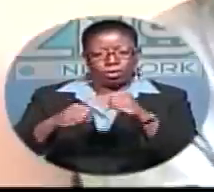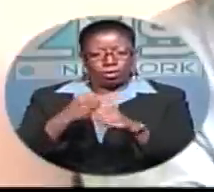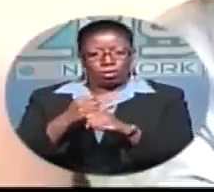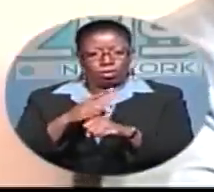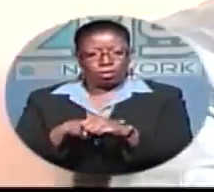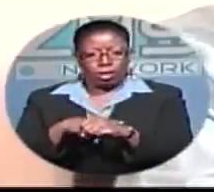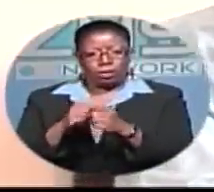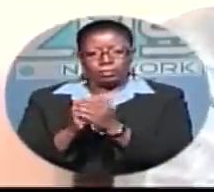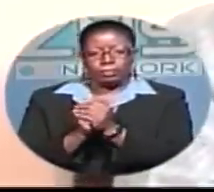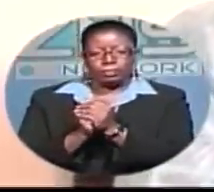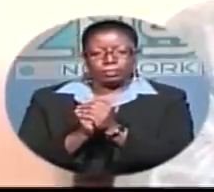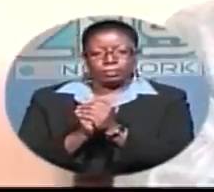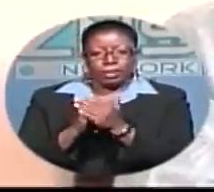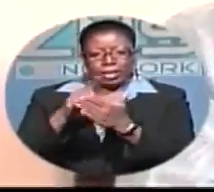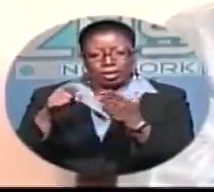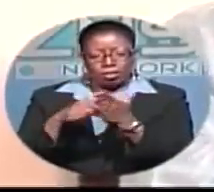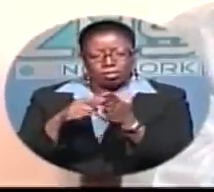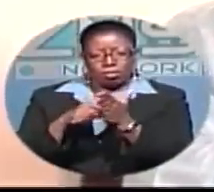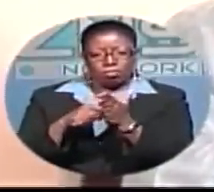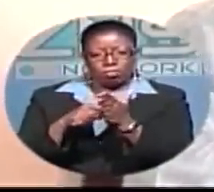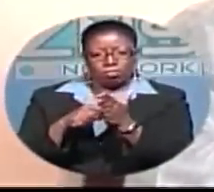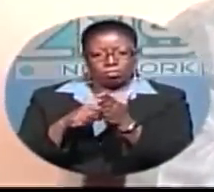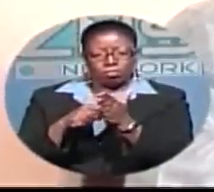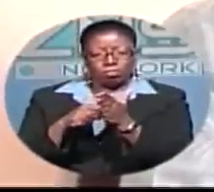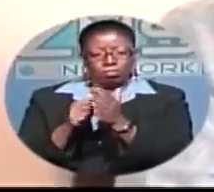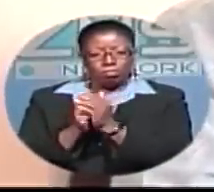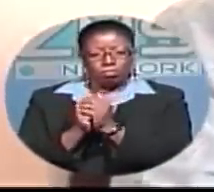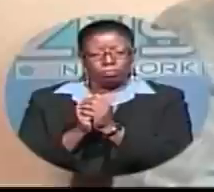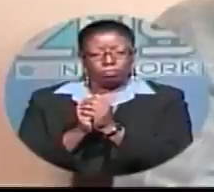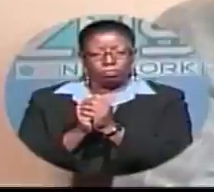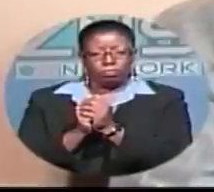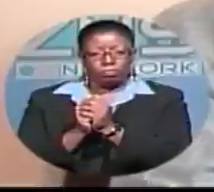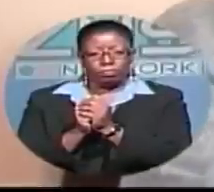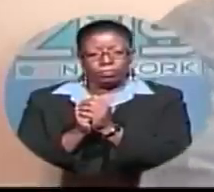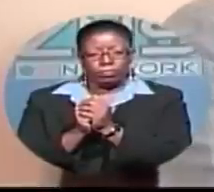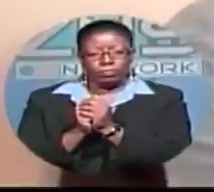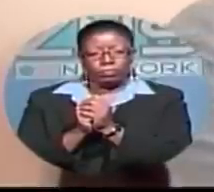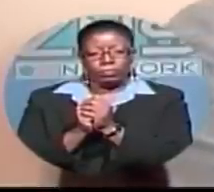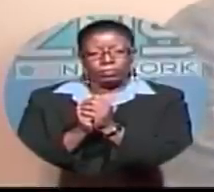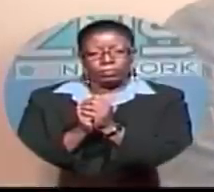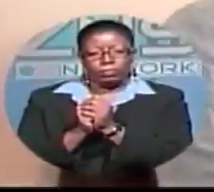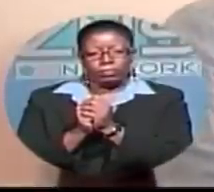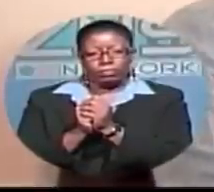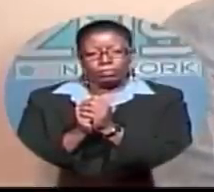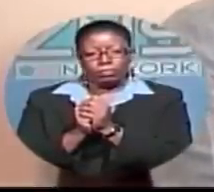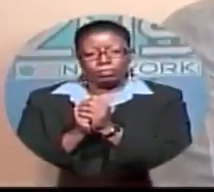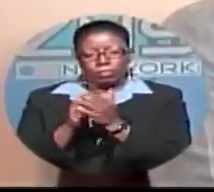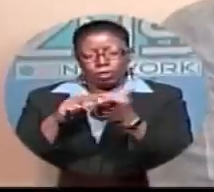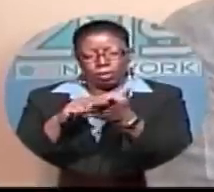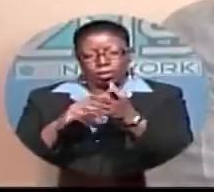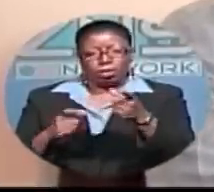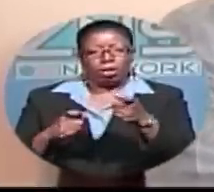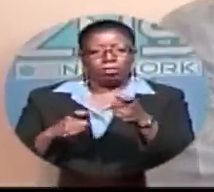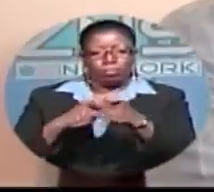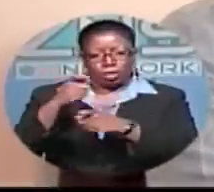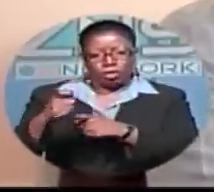I think this is a clear case where a publicly traded company